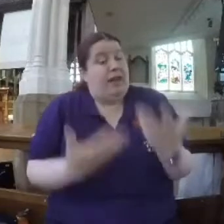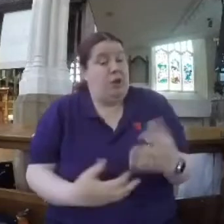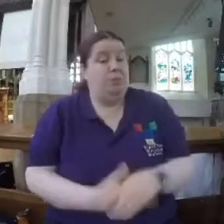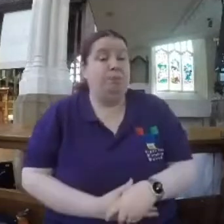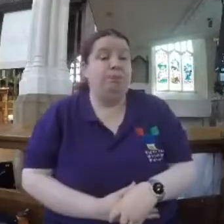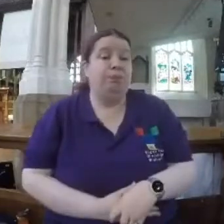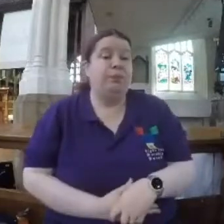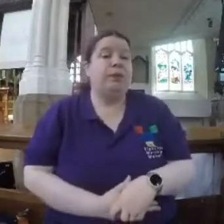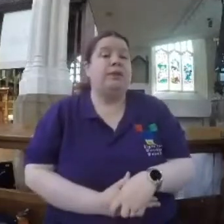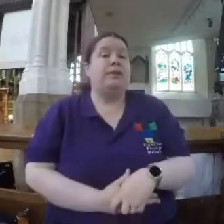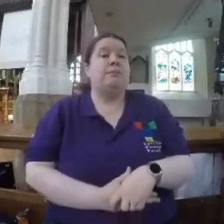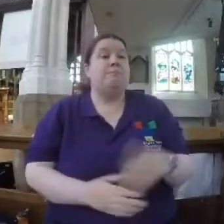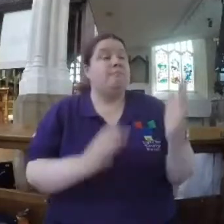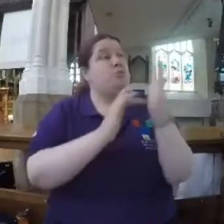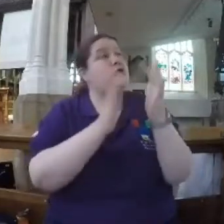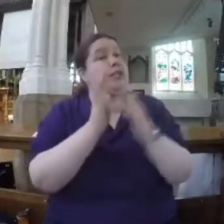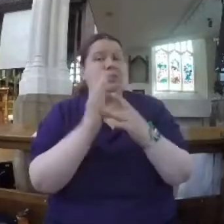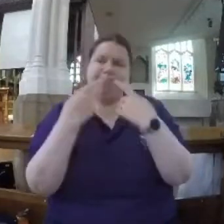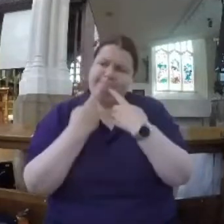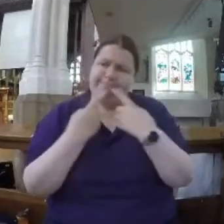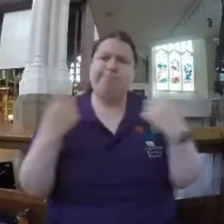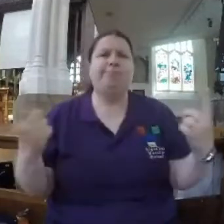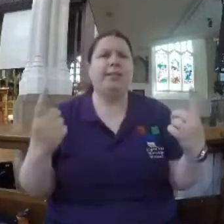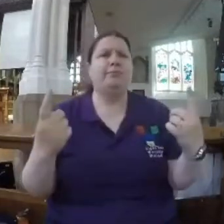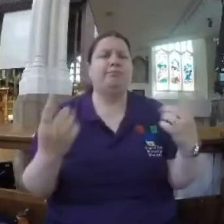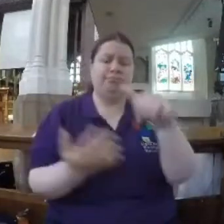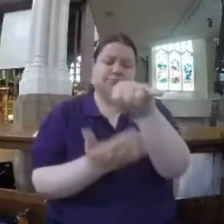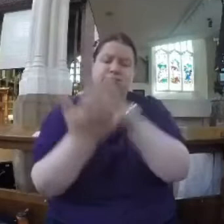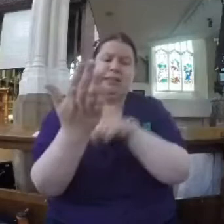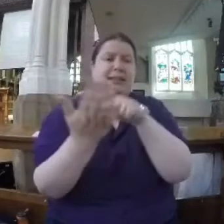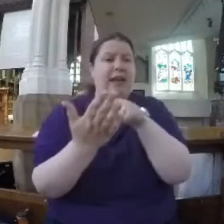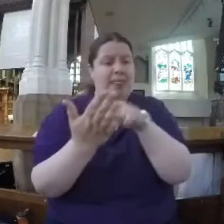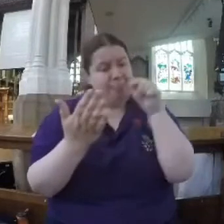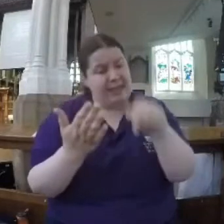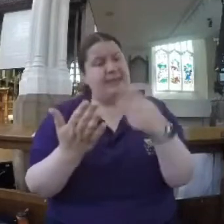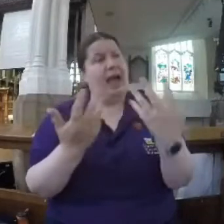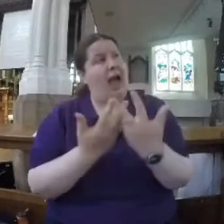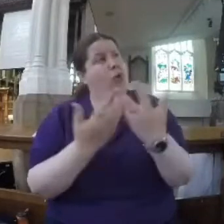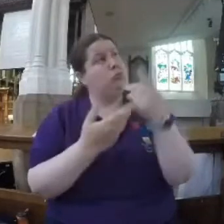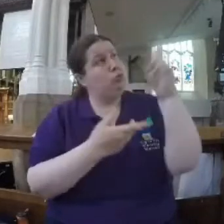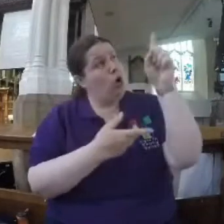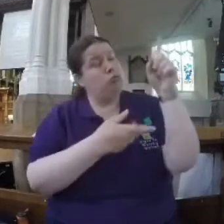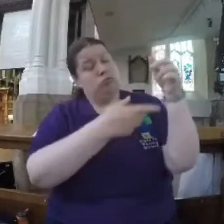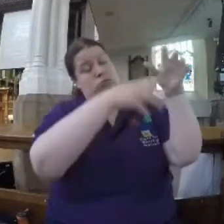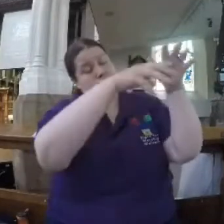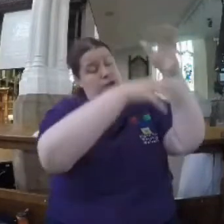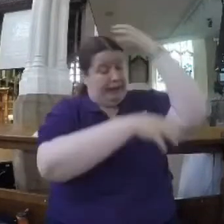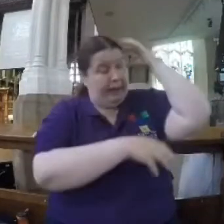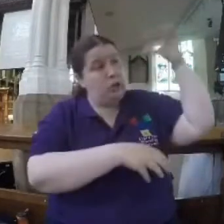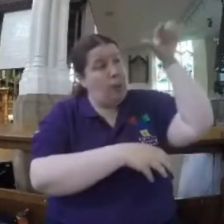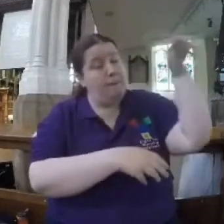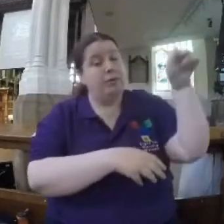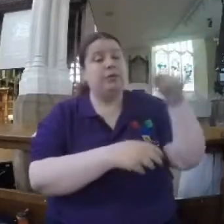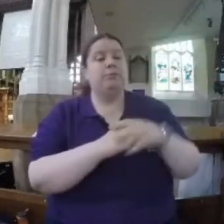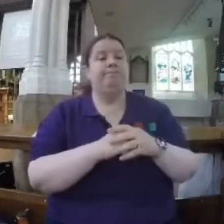And Jesus is making a statement about the way it is in God's kingdom. He's challenging the